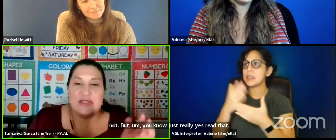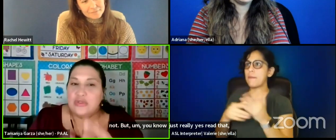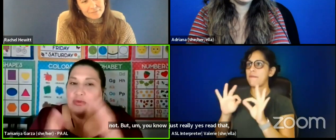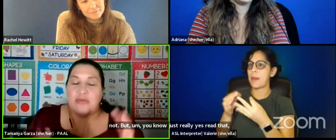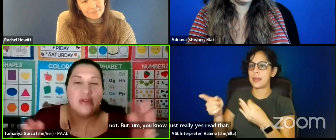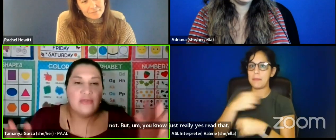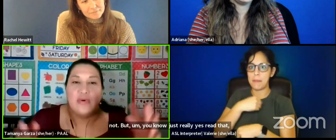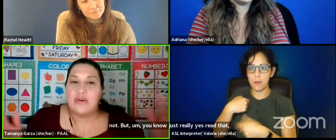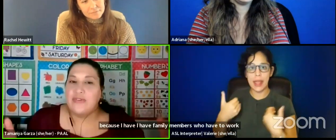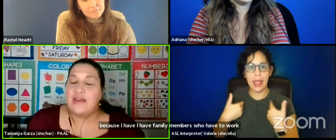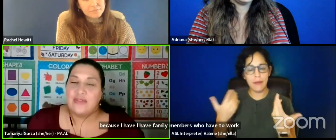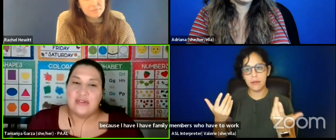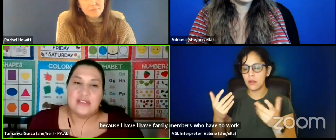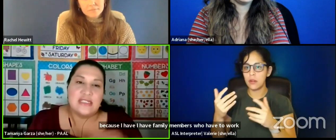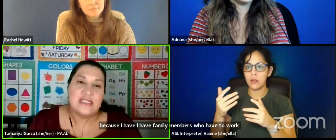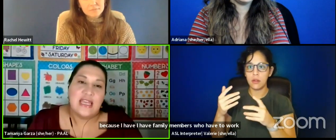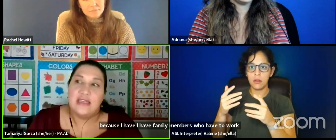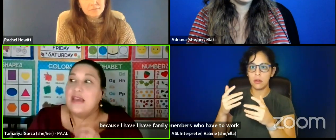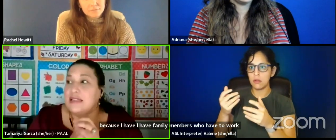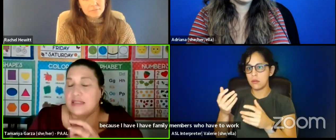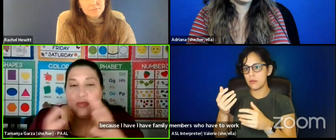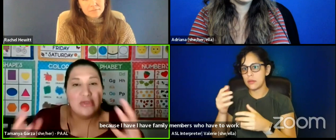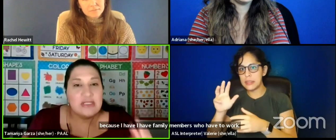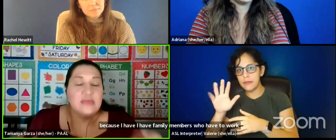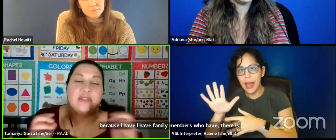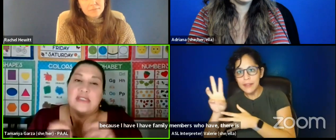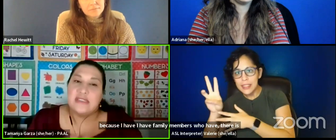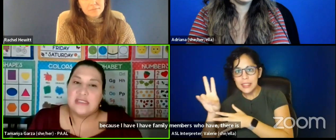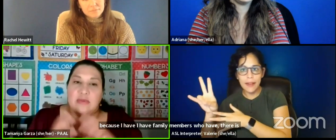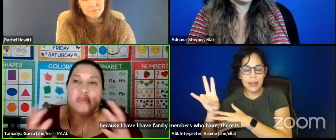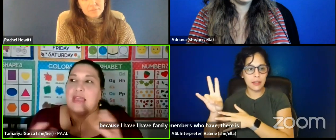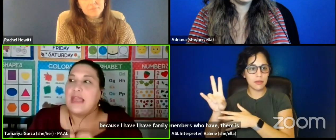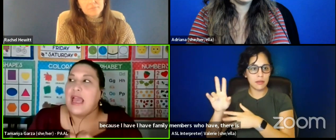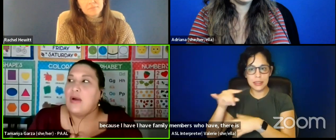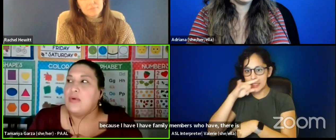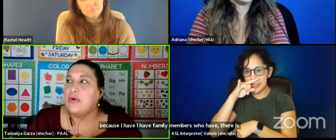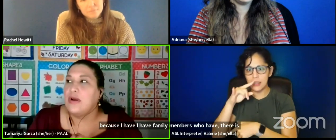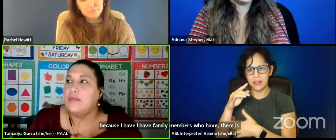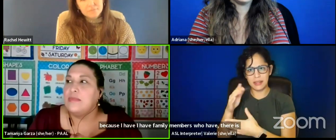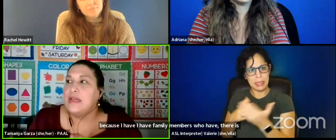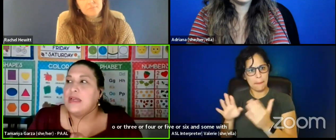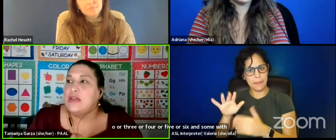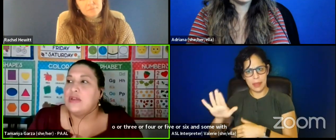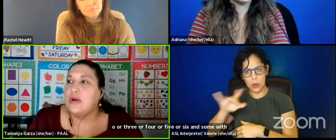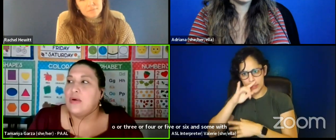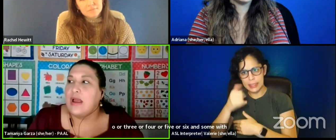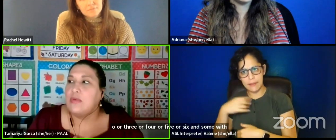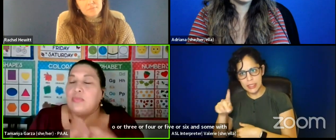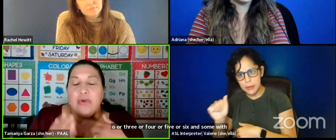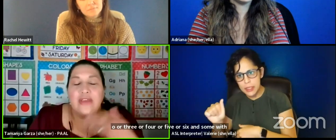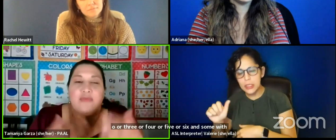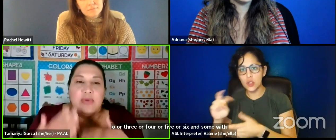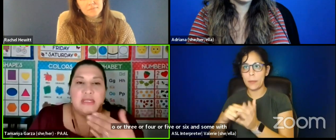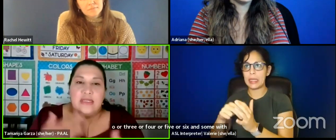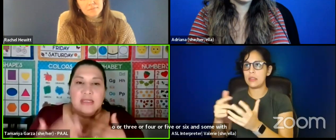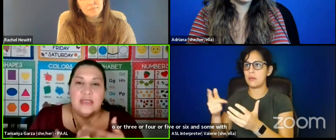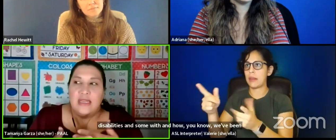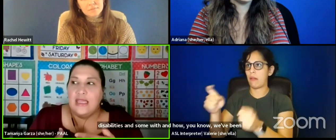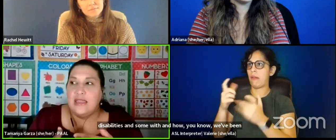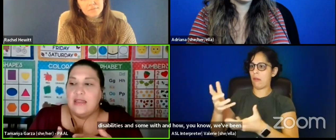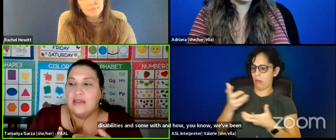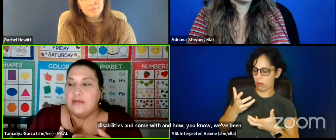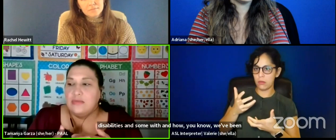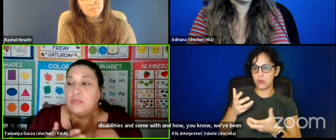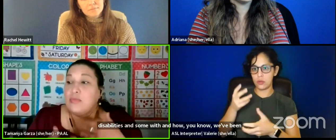families of two or three or four or five or six and some with disabilities and some with, and how, um, you know, we've been